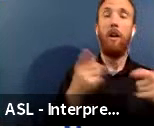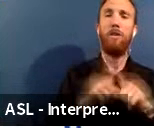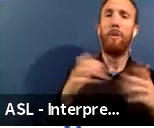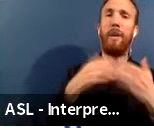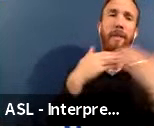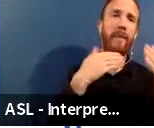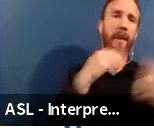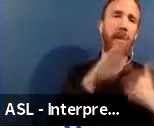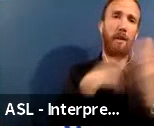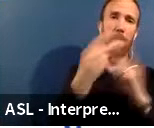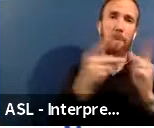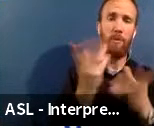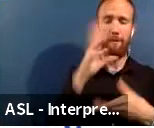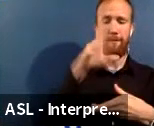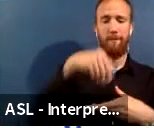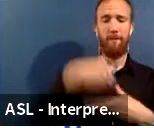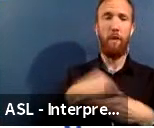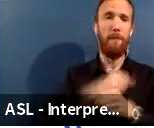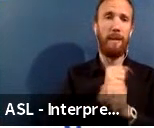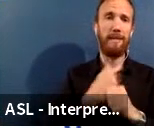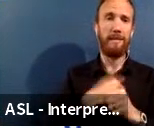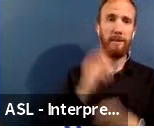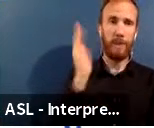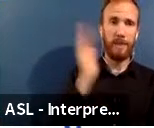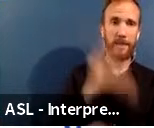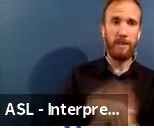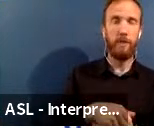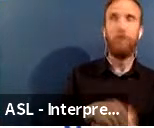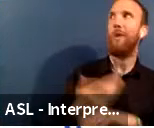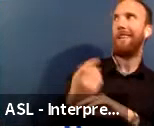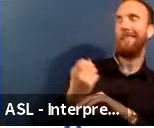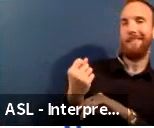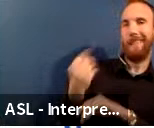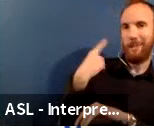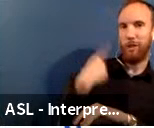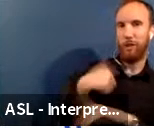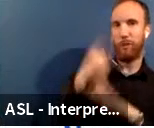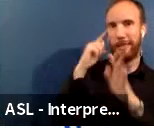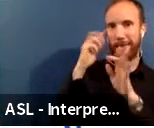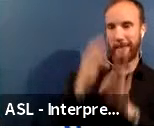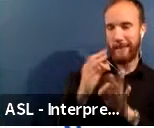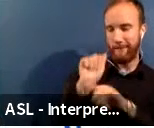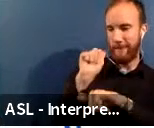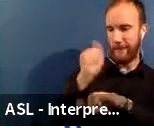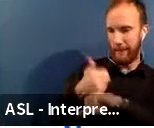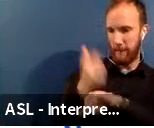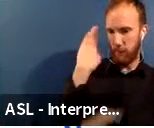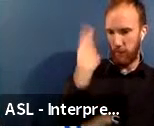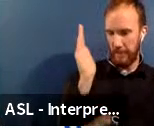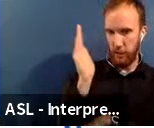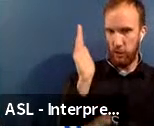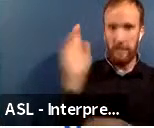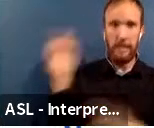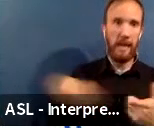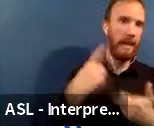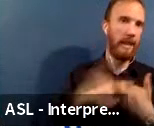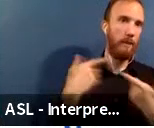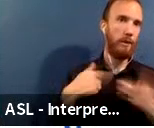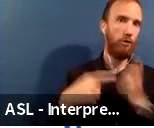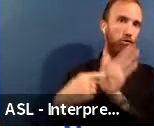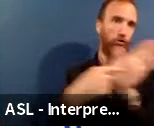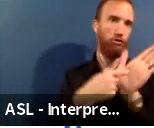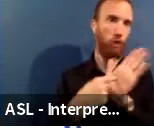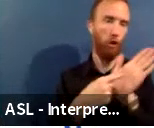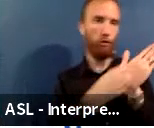So what we've decided last year, we continue this year was to design a presentation, bring it in front of the groups of people